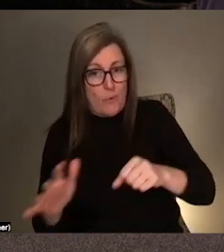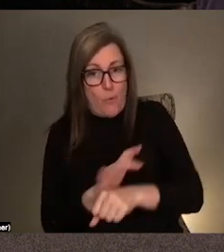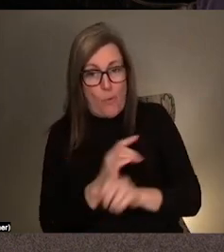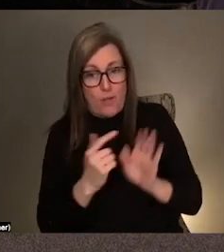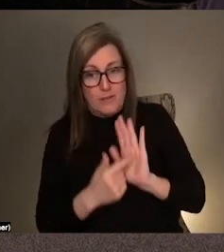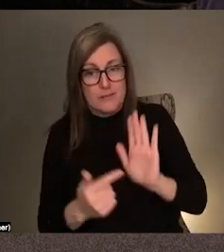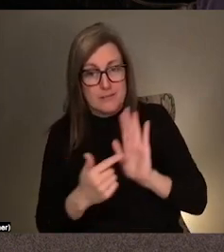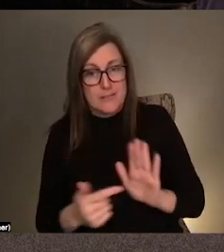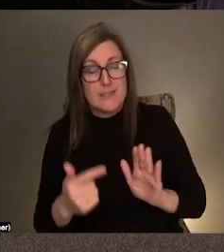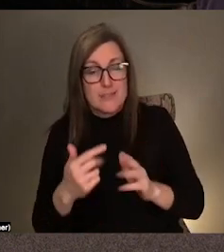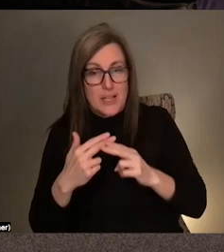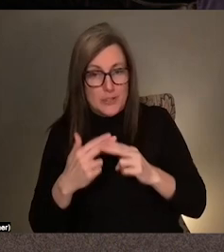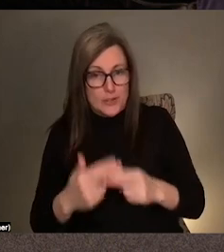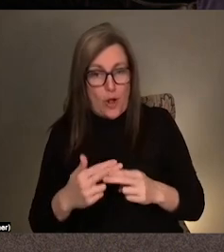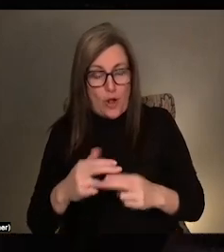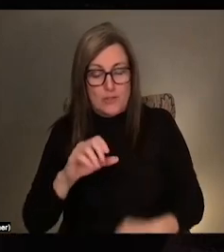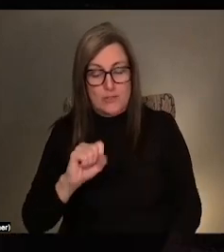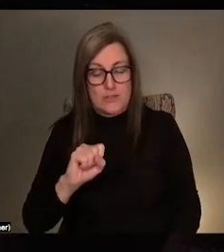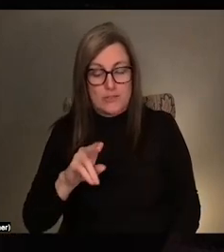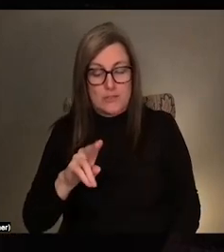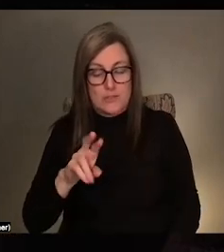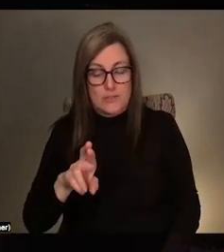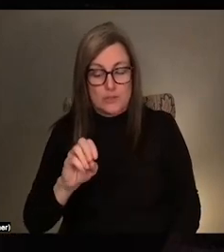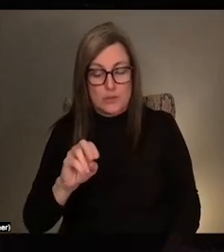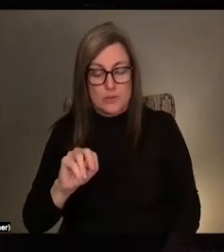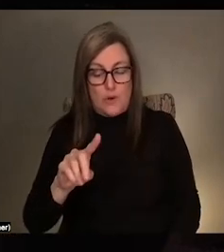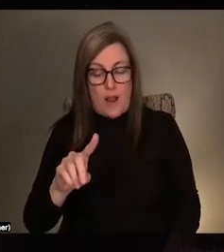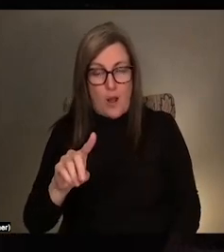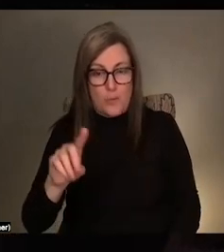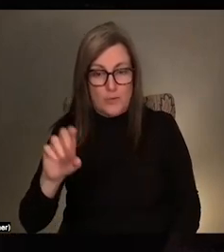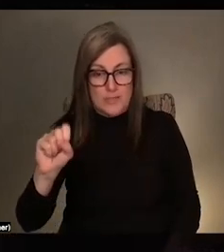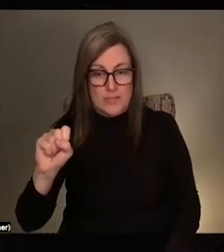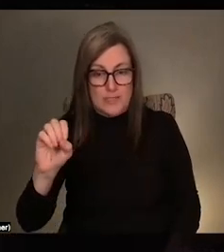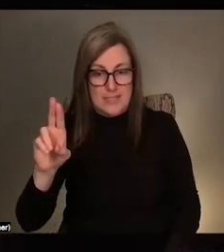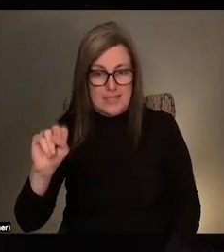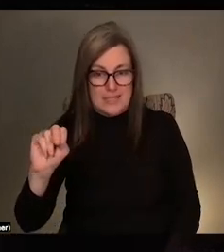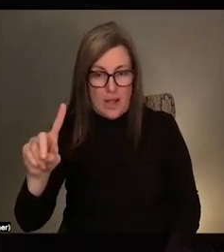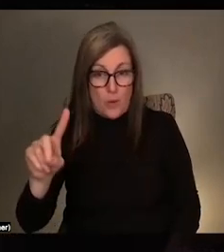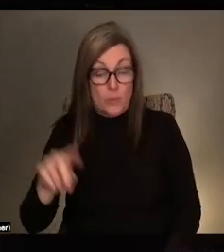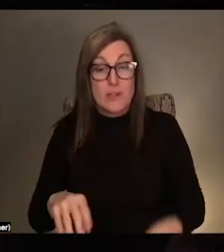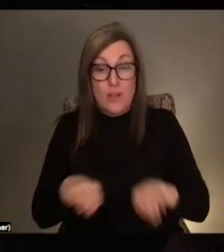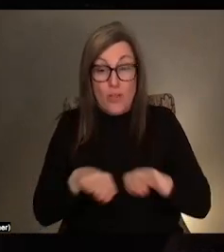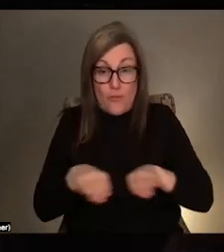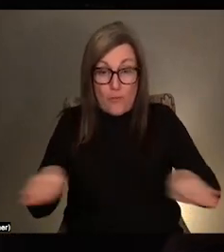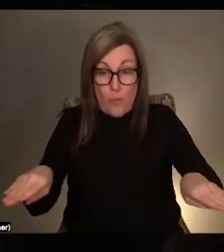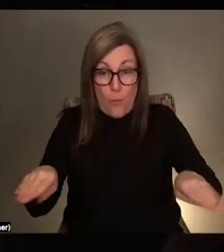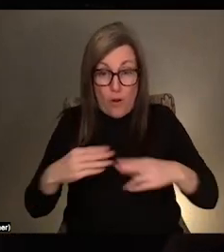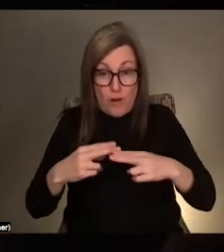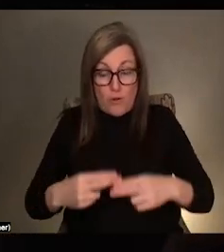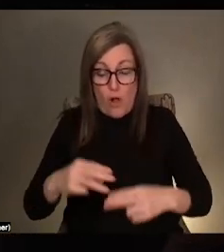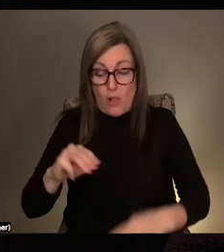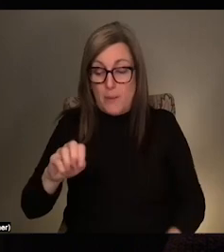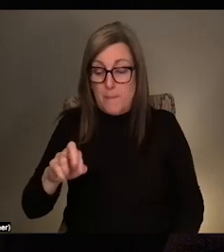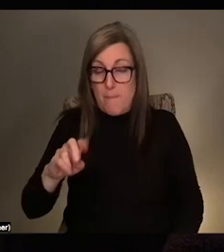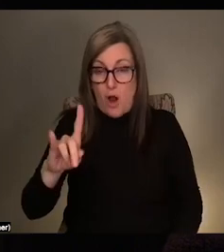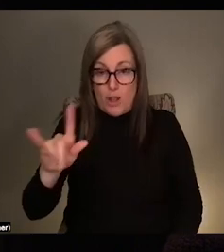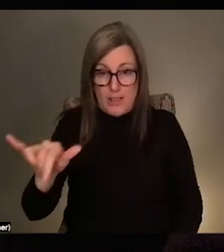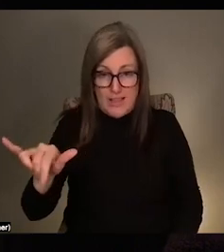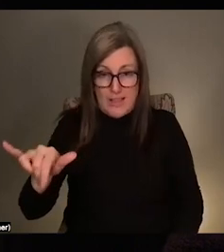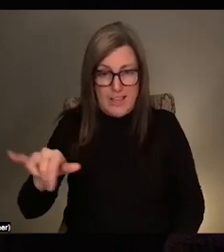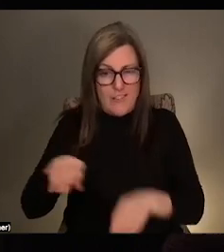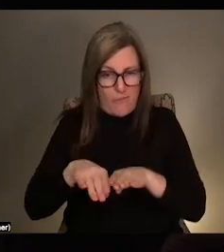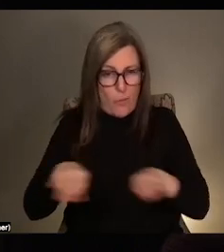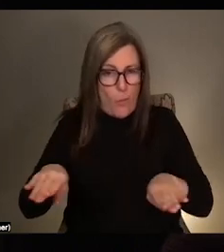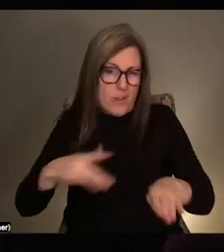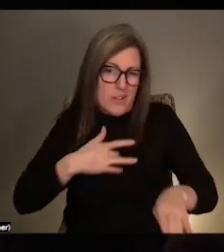called Surround Sound. It's made of Marley floor, which are vinyl mats that are traditionally used in dance rehearsal